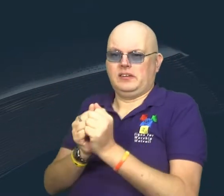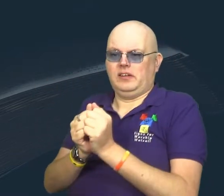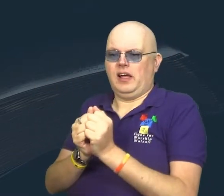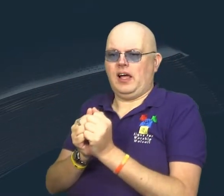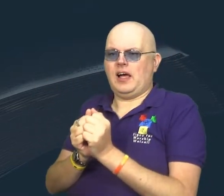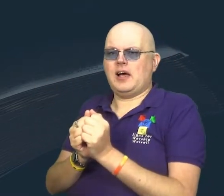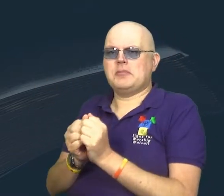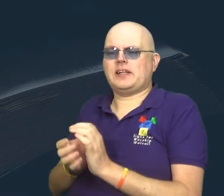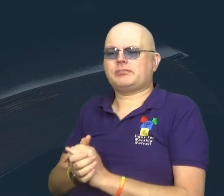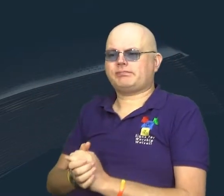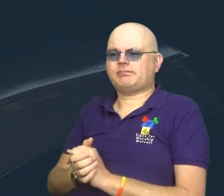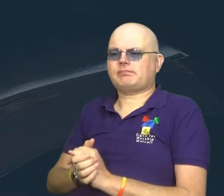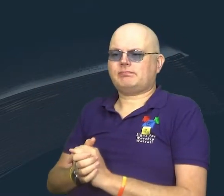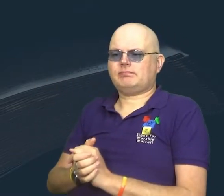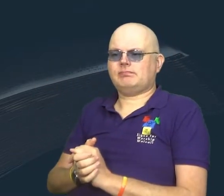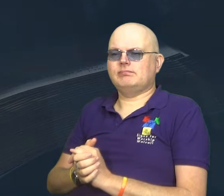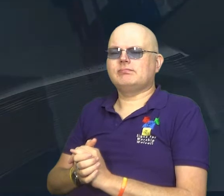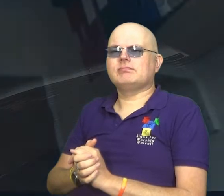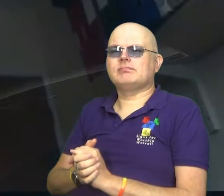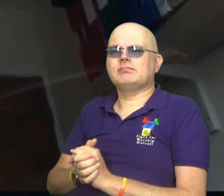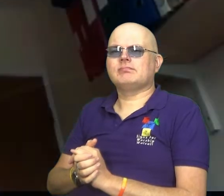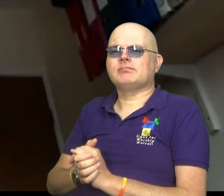Jesus Christ. Amen.